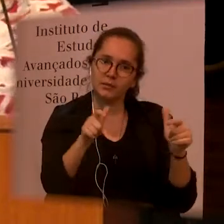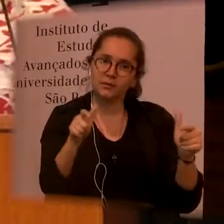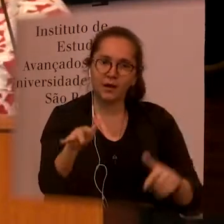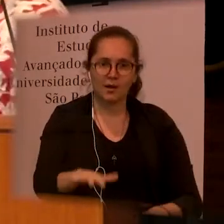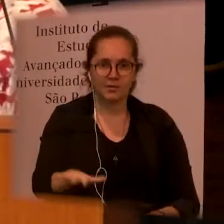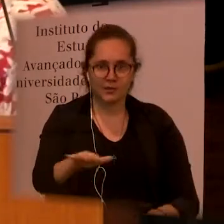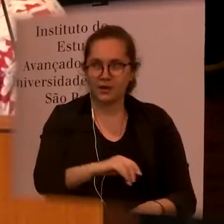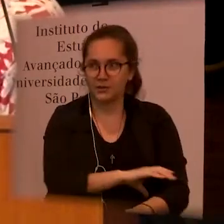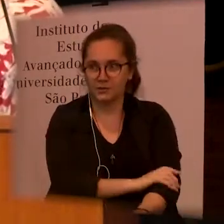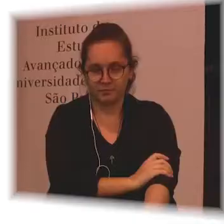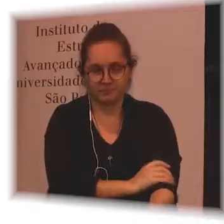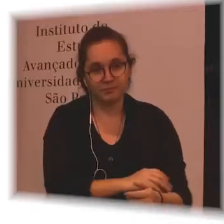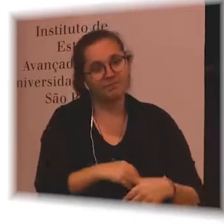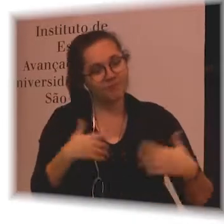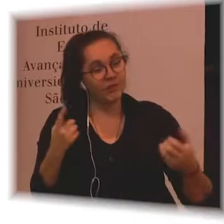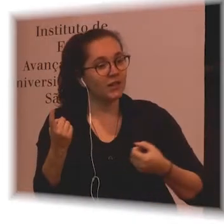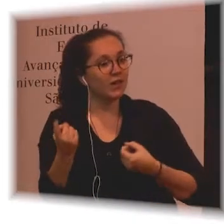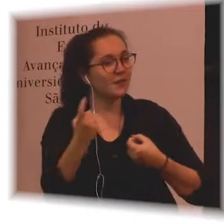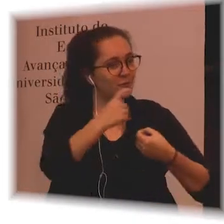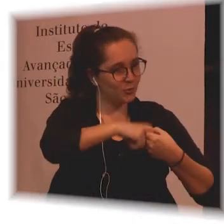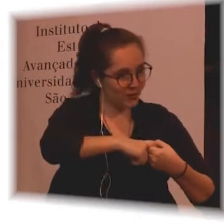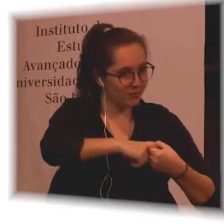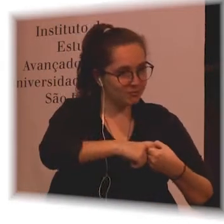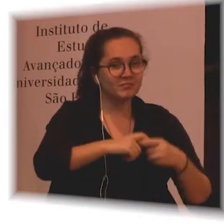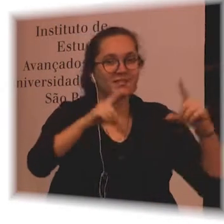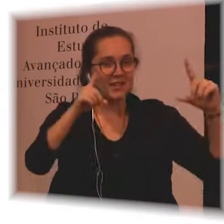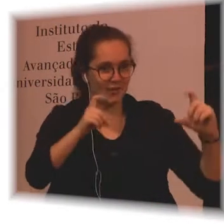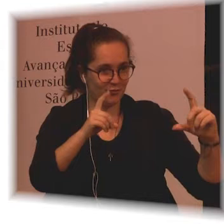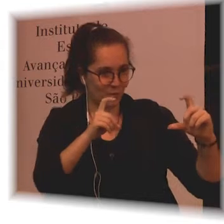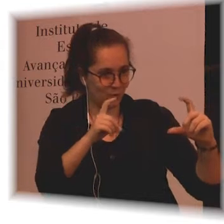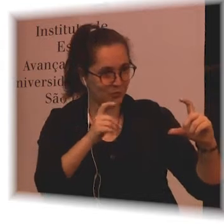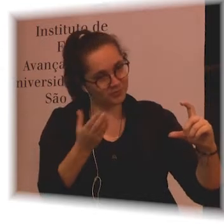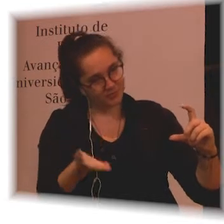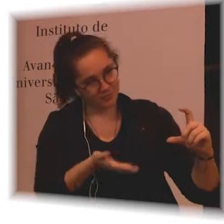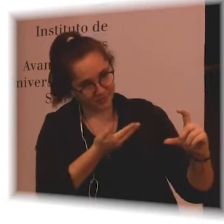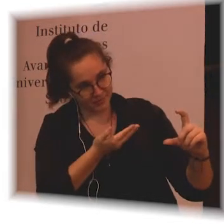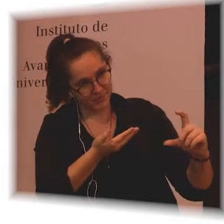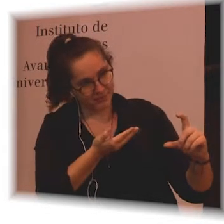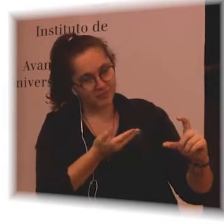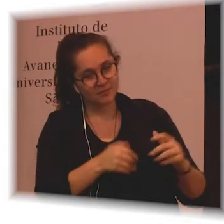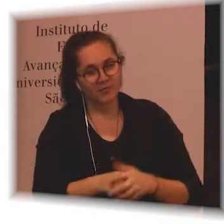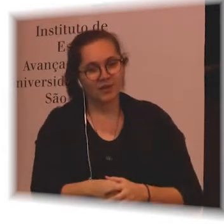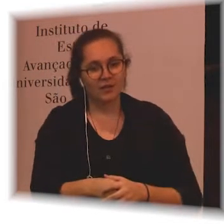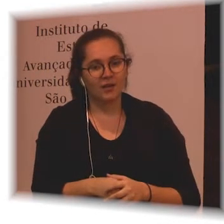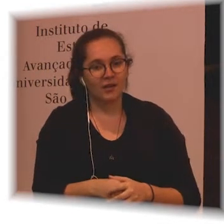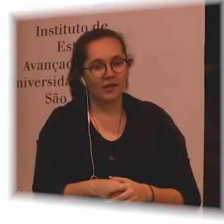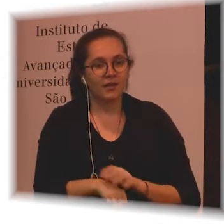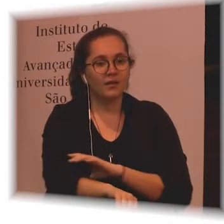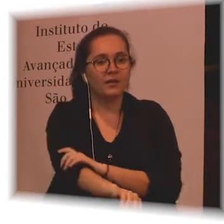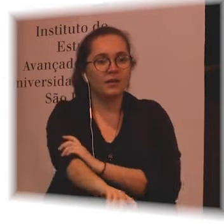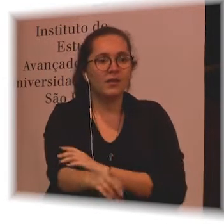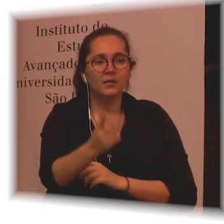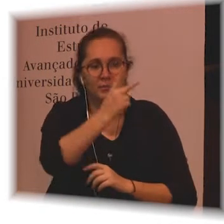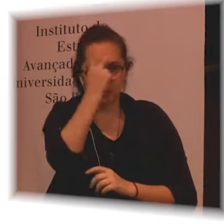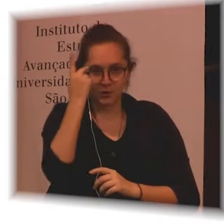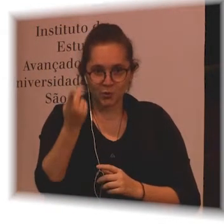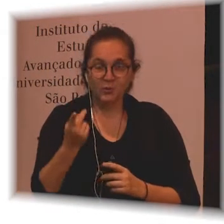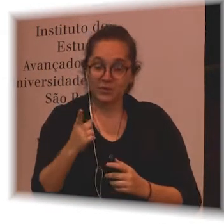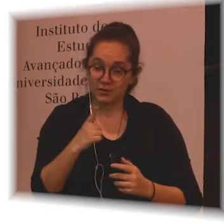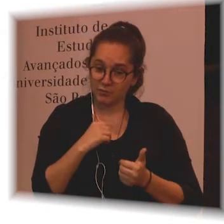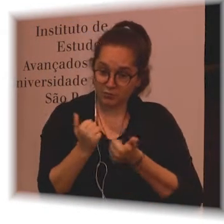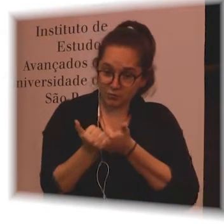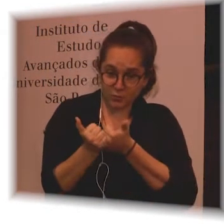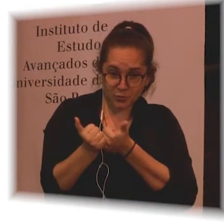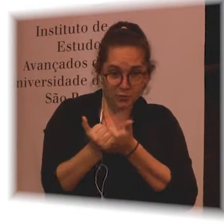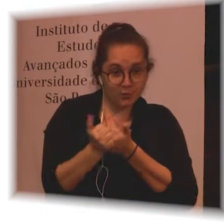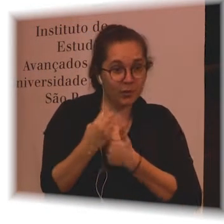And I go back to this picture. So, this is a picture of people very close to me who were affected by disability. But I would